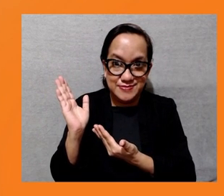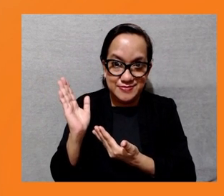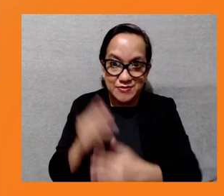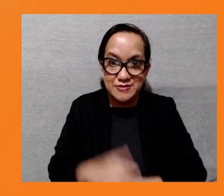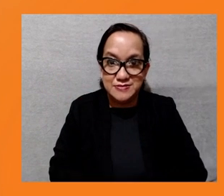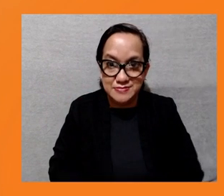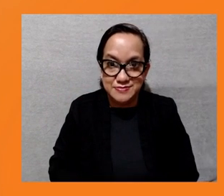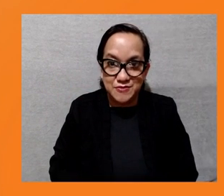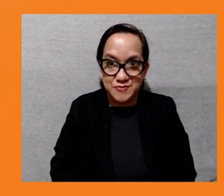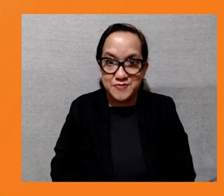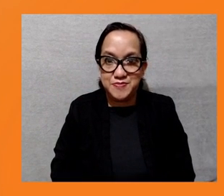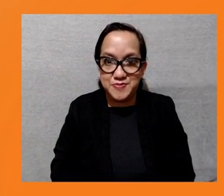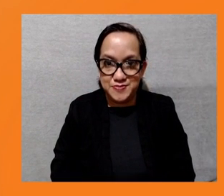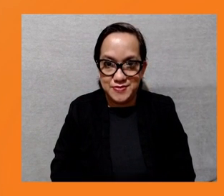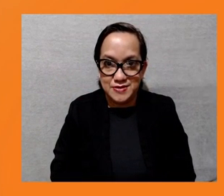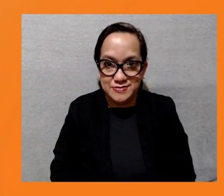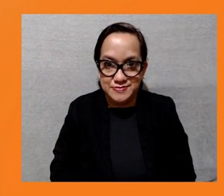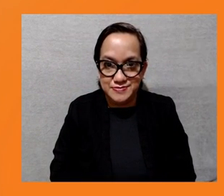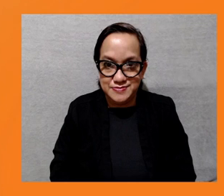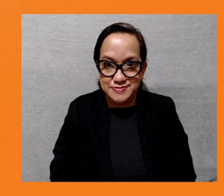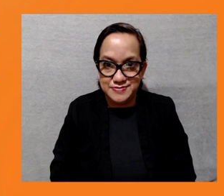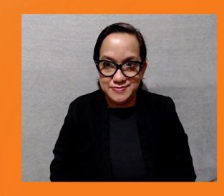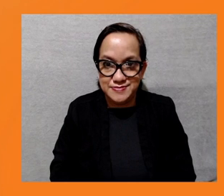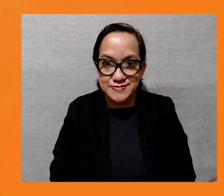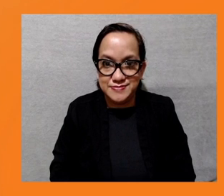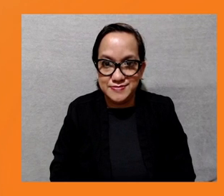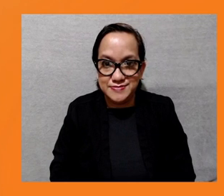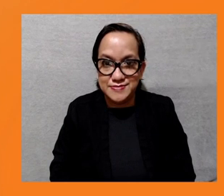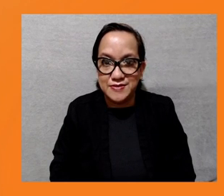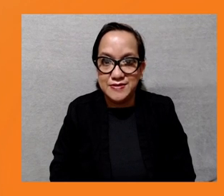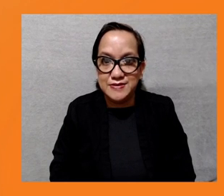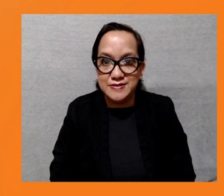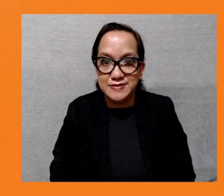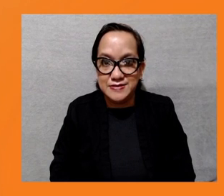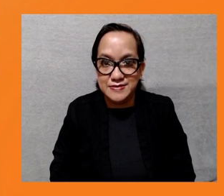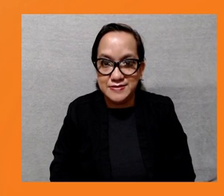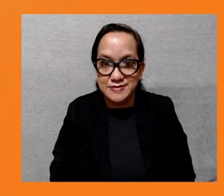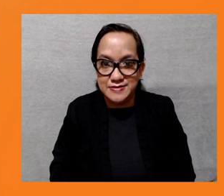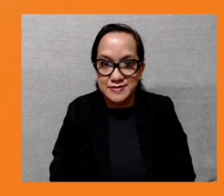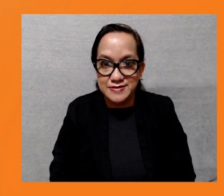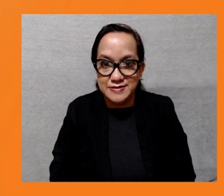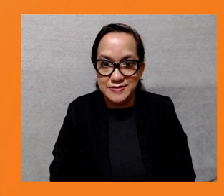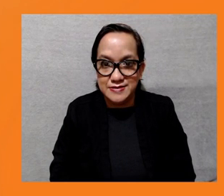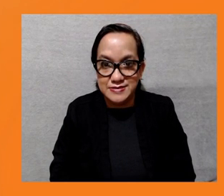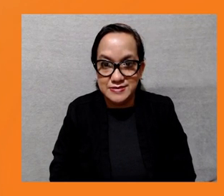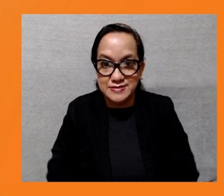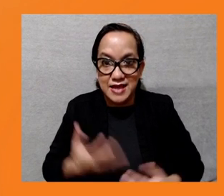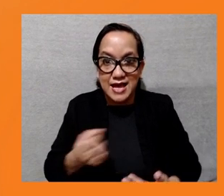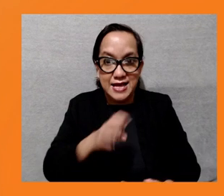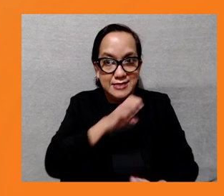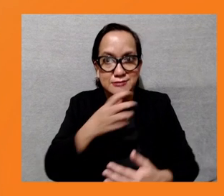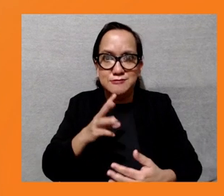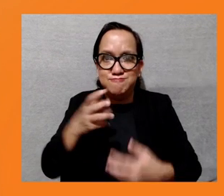Gaia because, you know, the waste-to-energy incinerator issue has not been touched upon in the panel. One of the